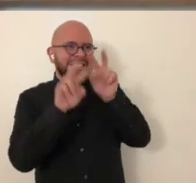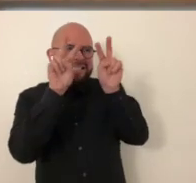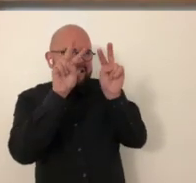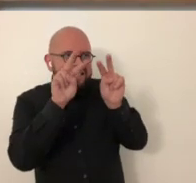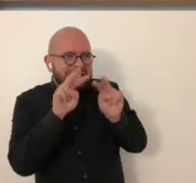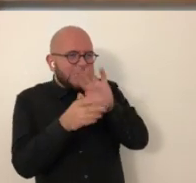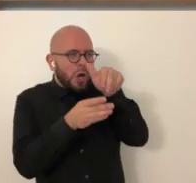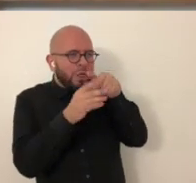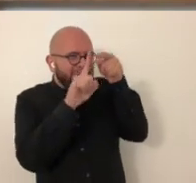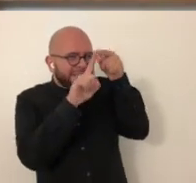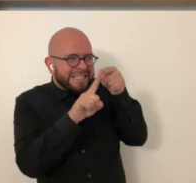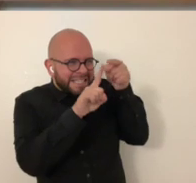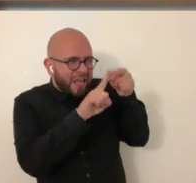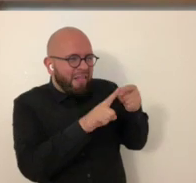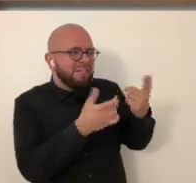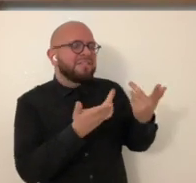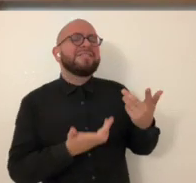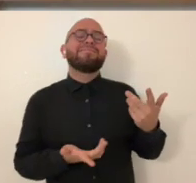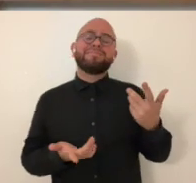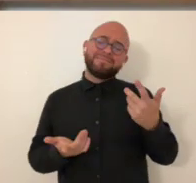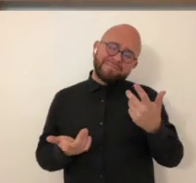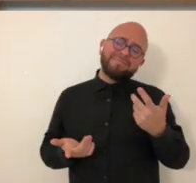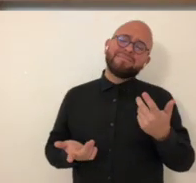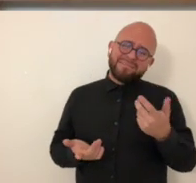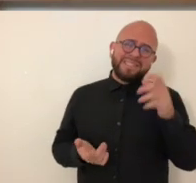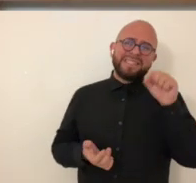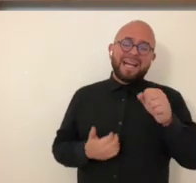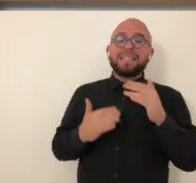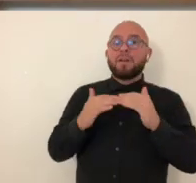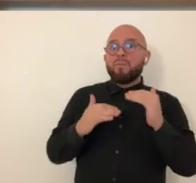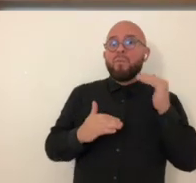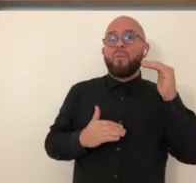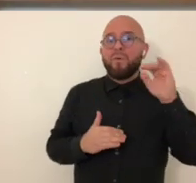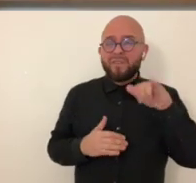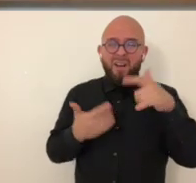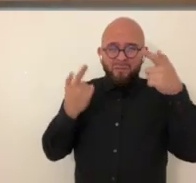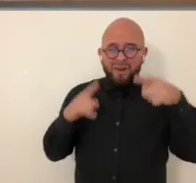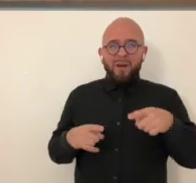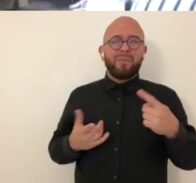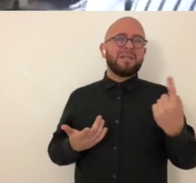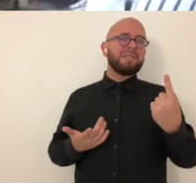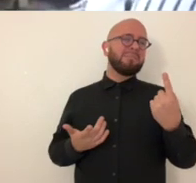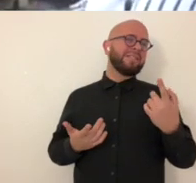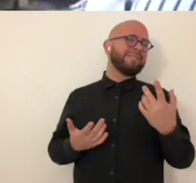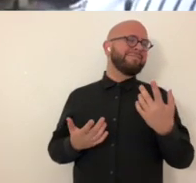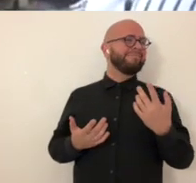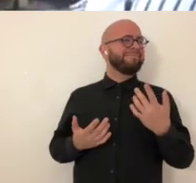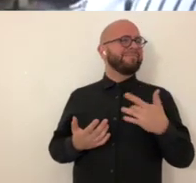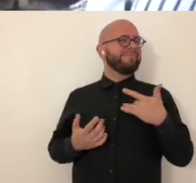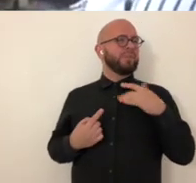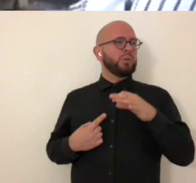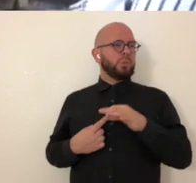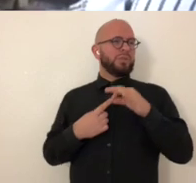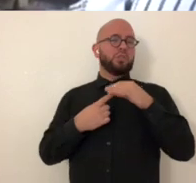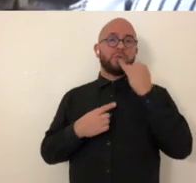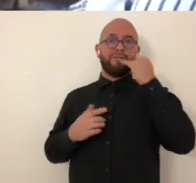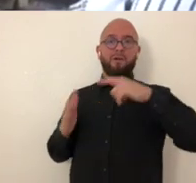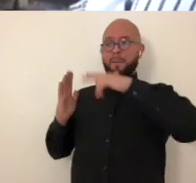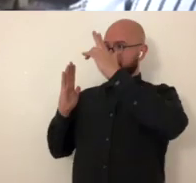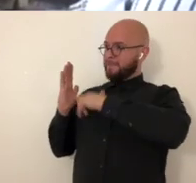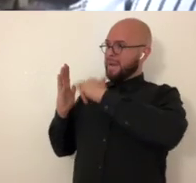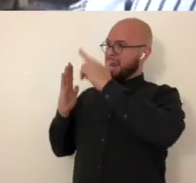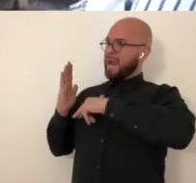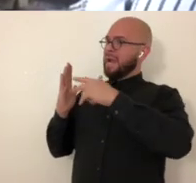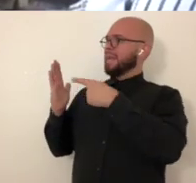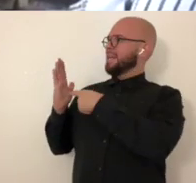get so you're really not finding all the fine details oh i think even beyond that there's there's an element of